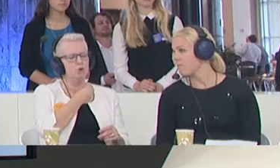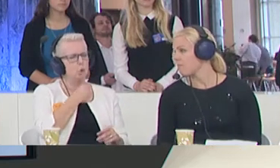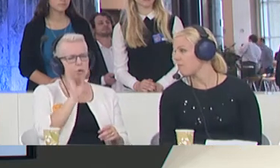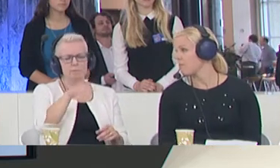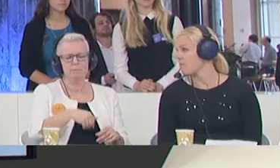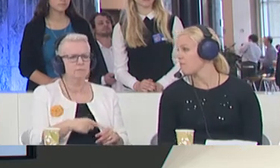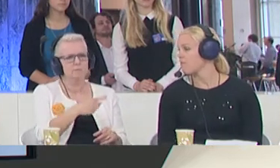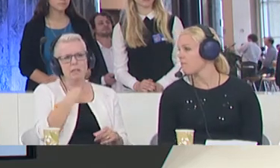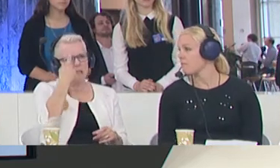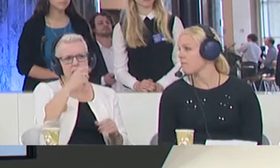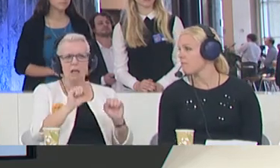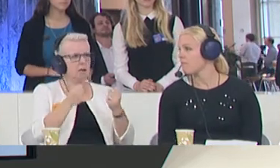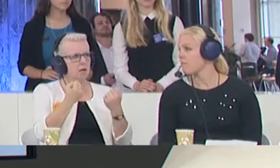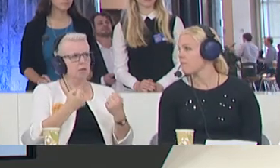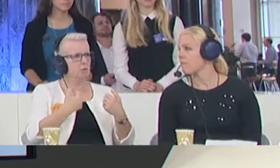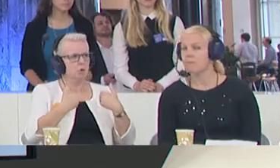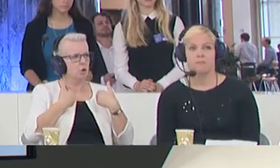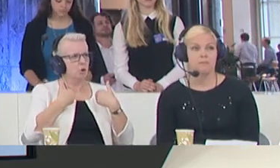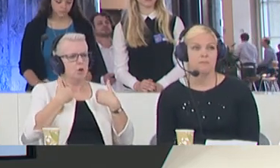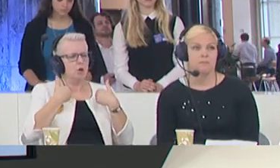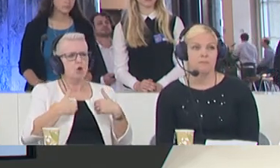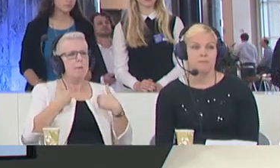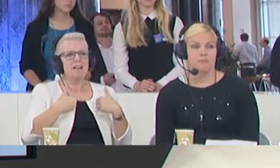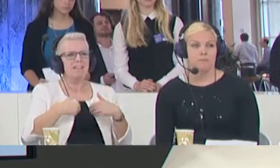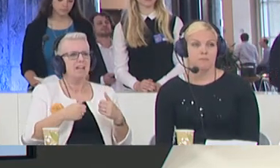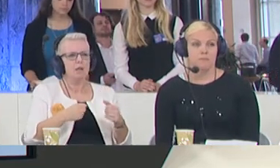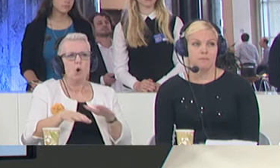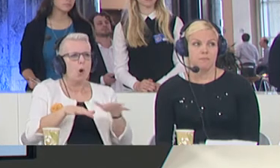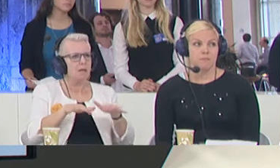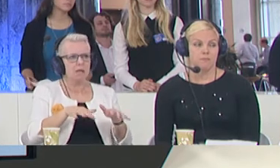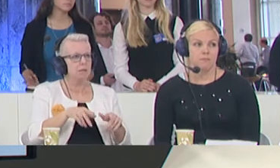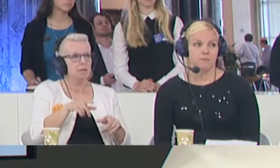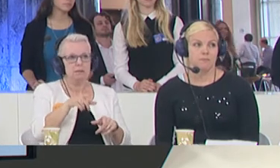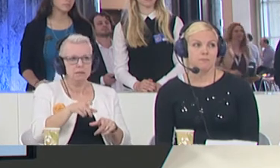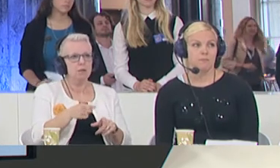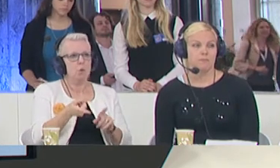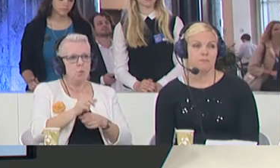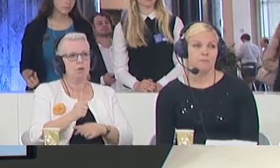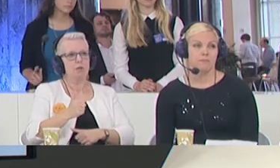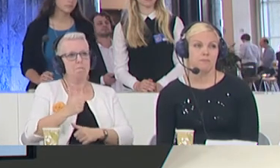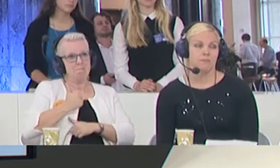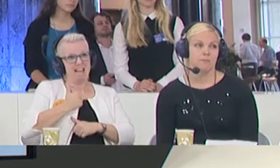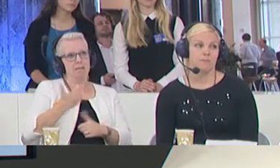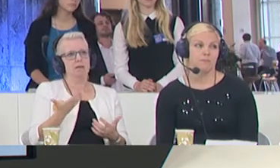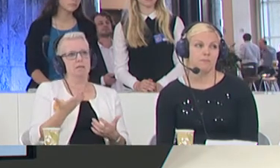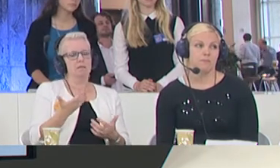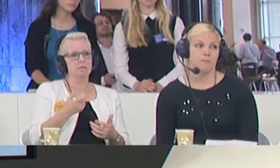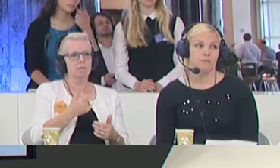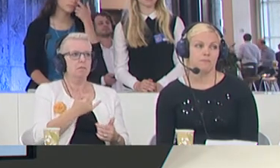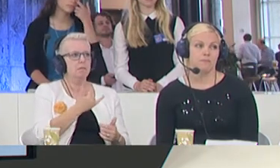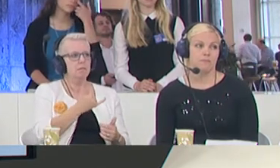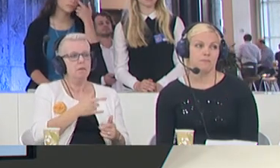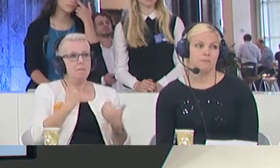don't think this can be ever a humanitarian operation. This is an operation that is military in its conception. It shows a wrong